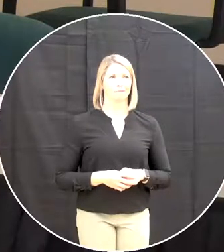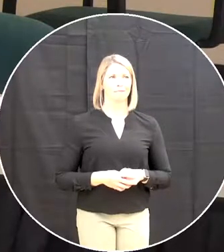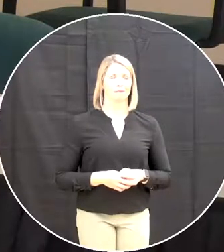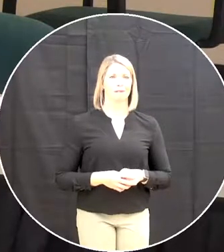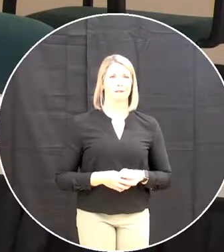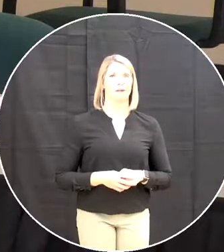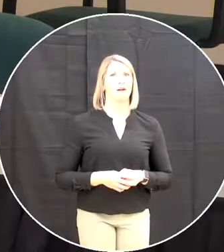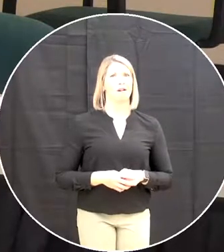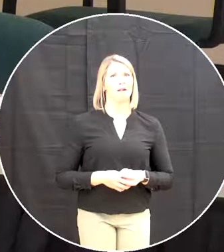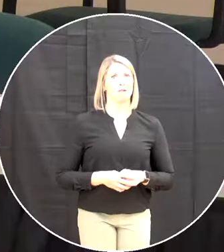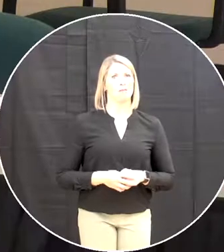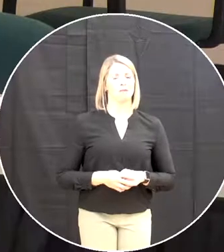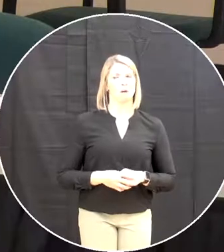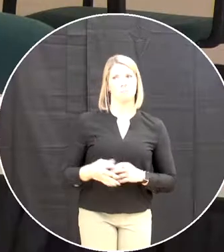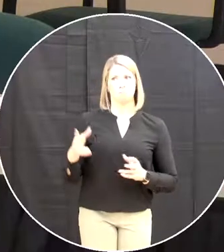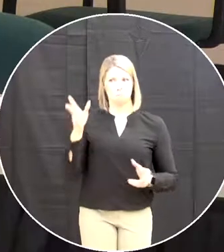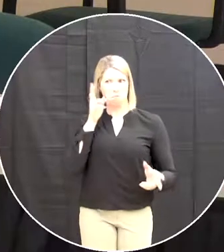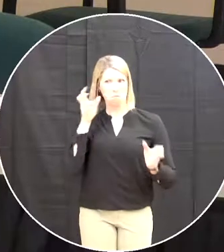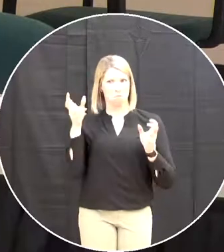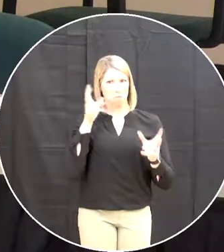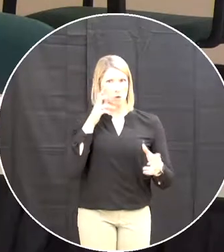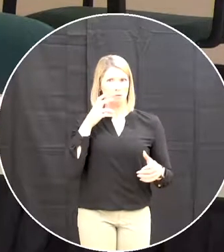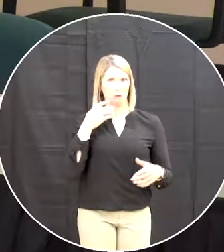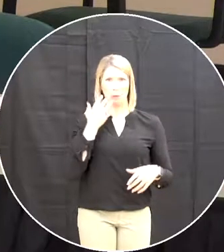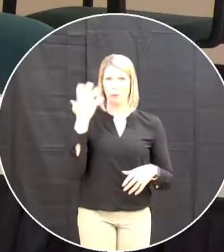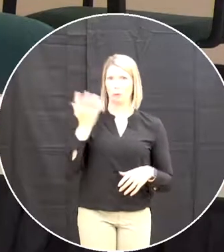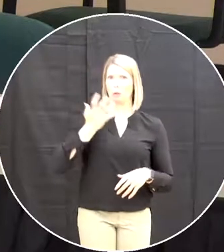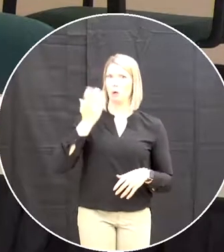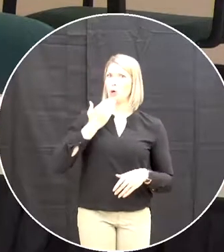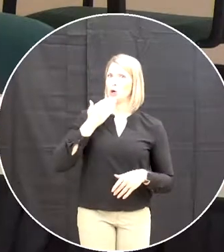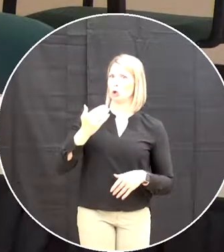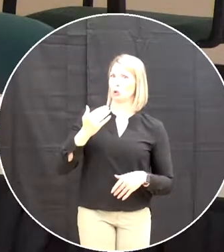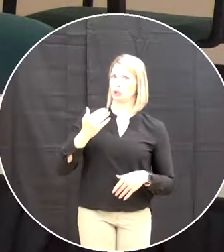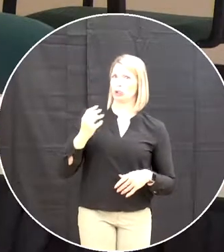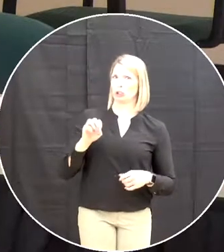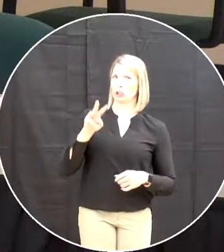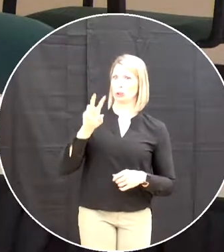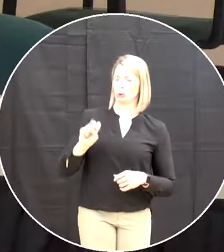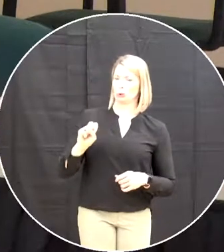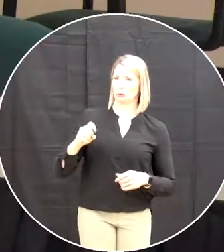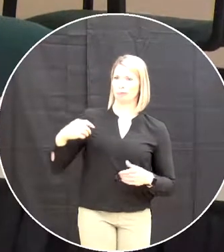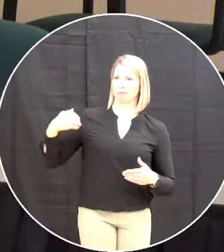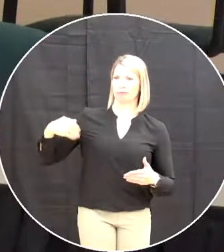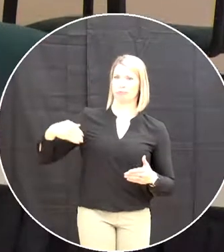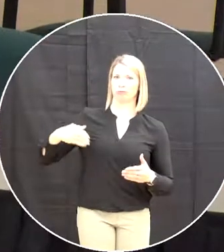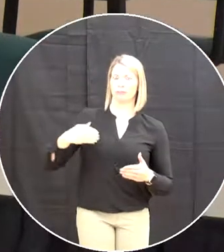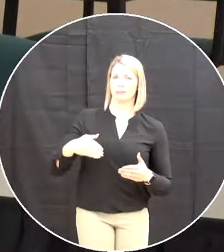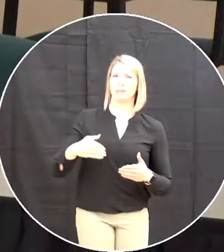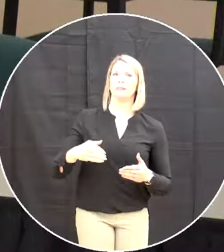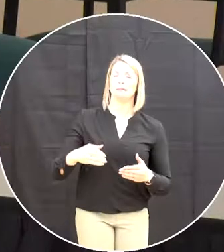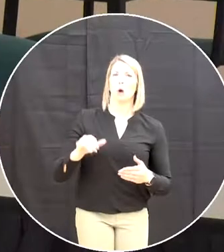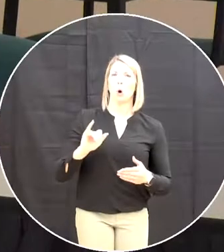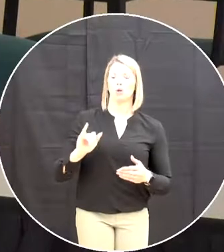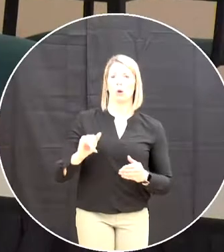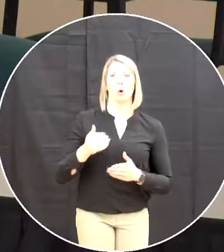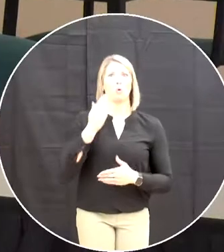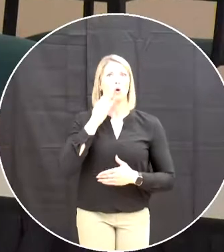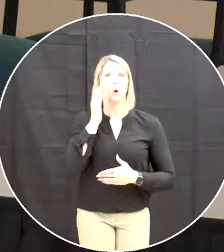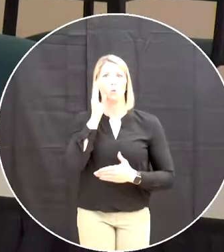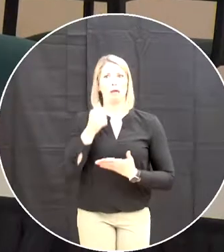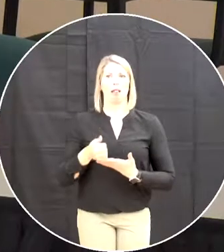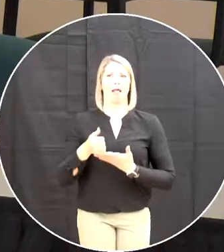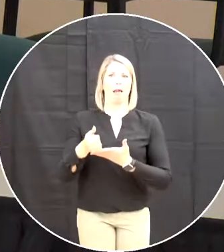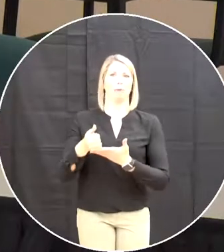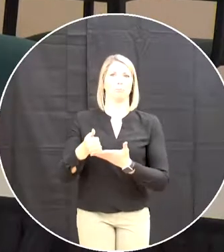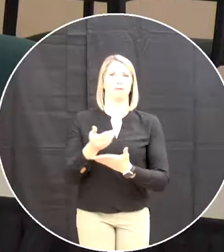stuff happening and it's always good when you have programs that actually reflect the changes in the system that actually allow us to do stuff for the different range of